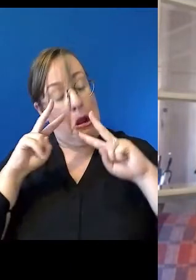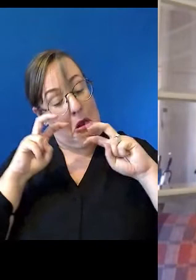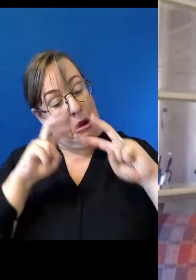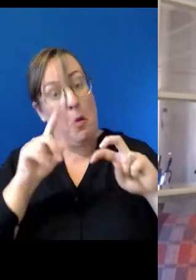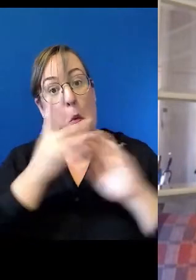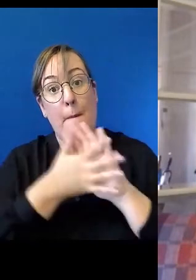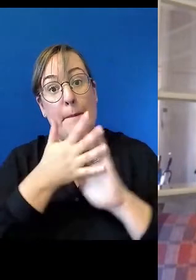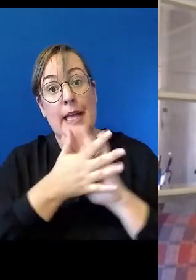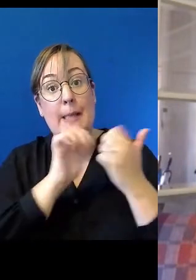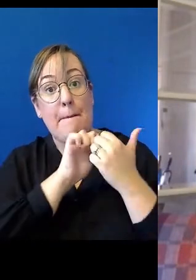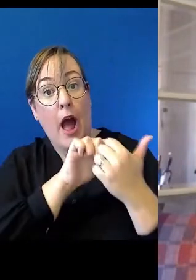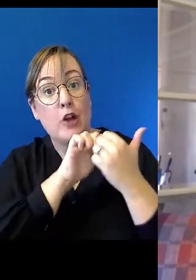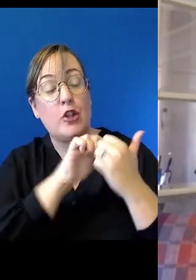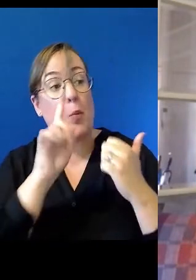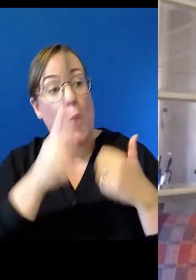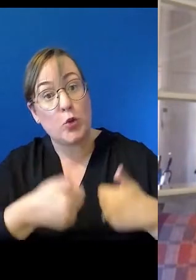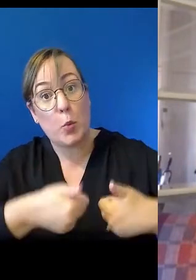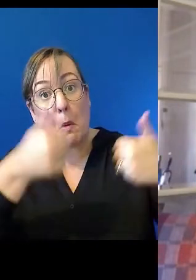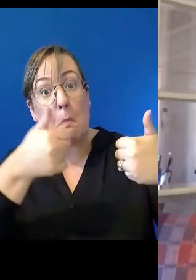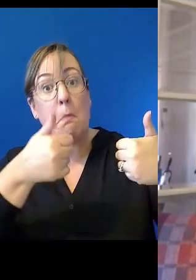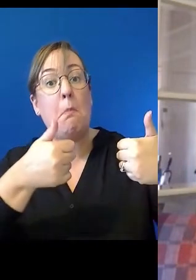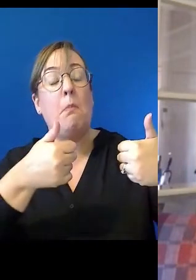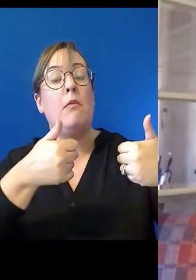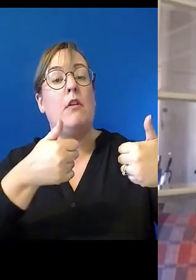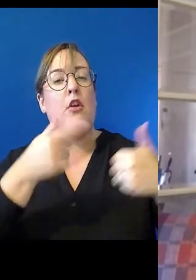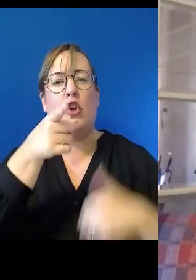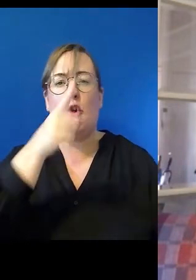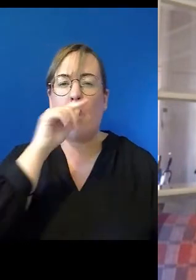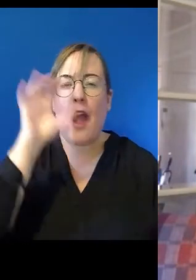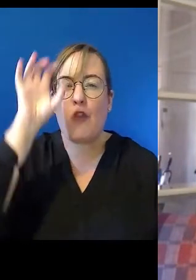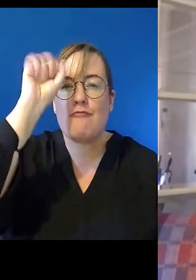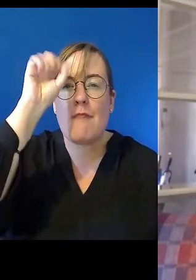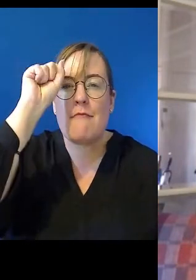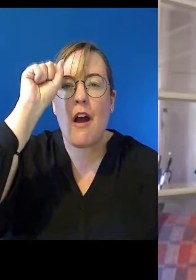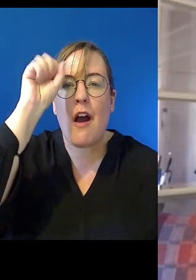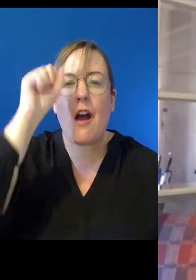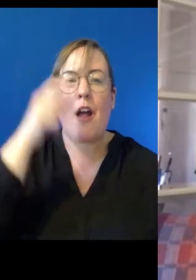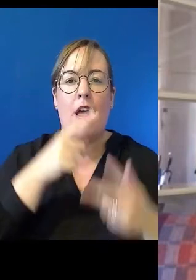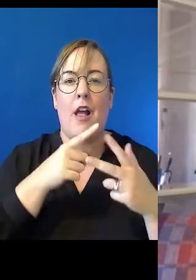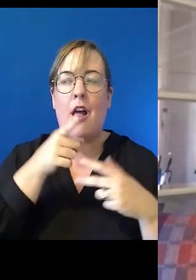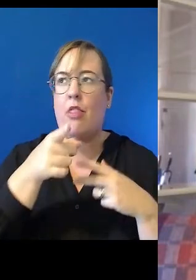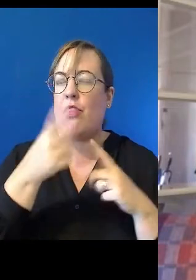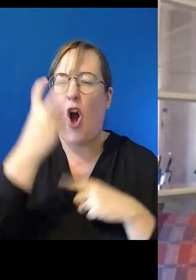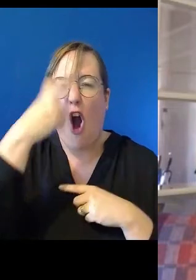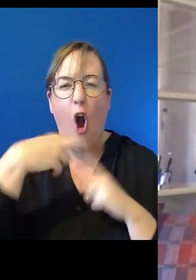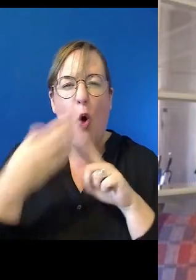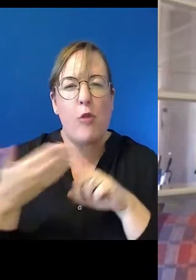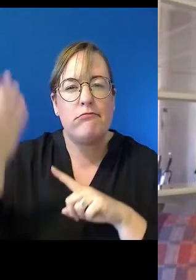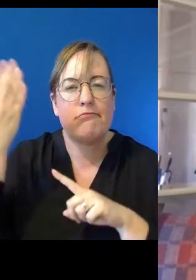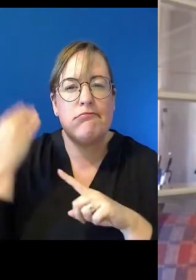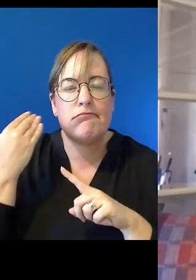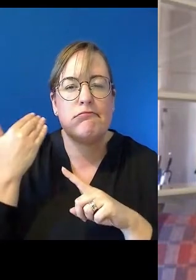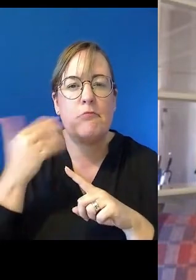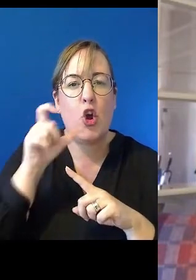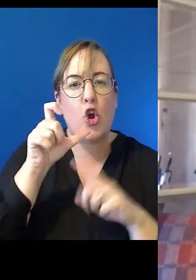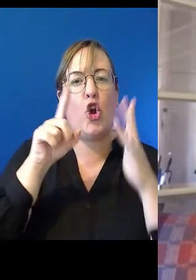constitute. And you might remember some who have been in, for a while, the old COAG